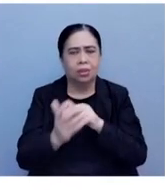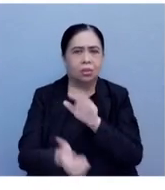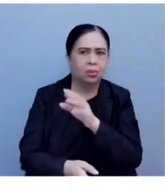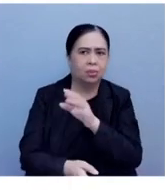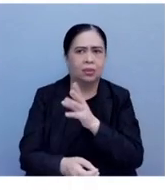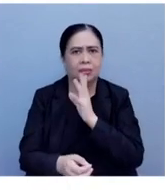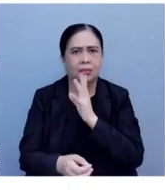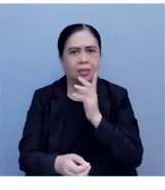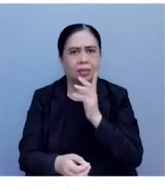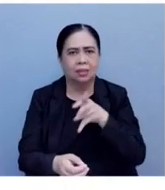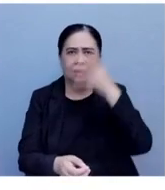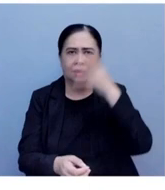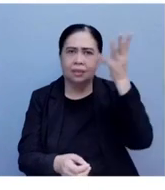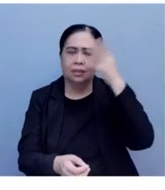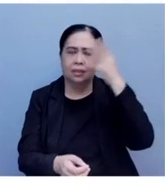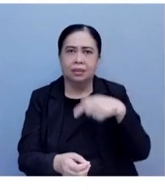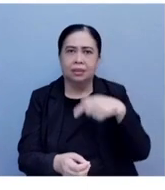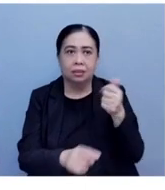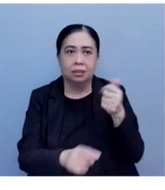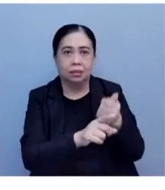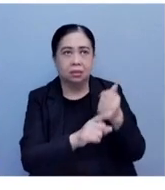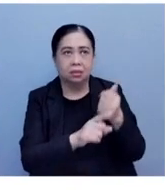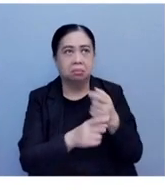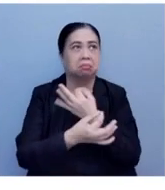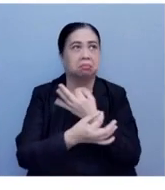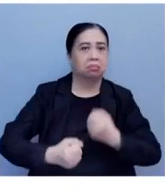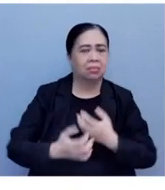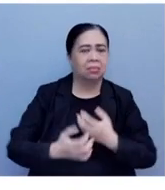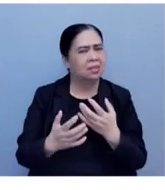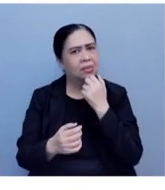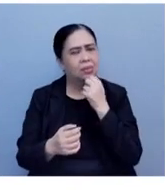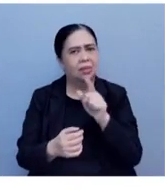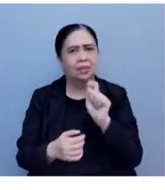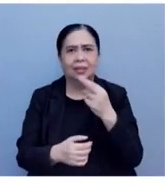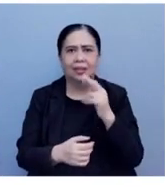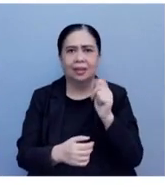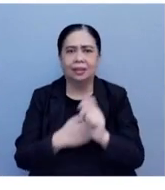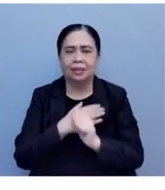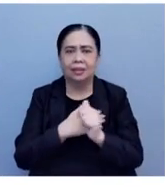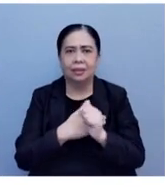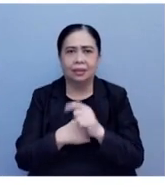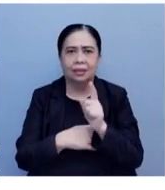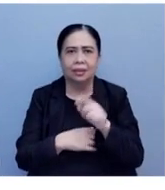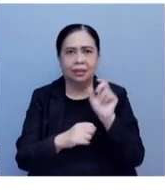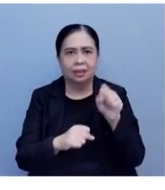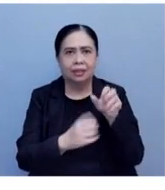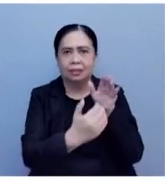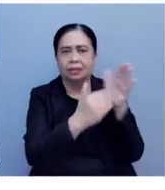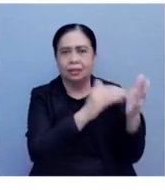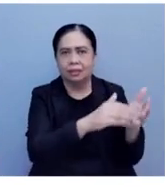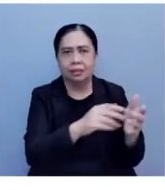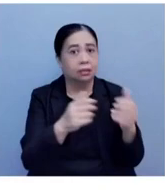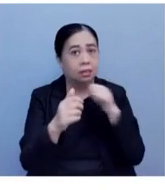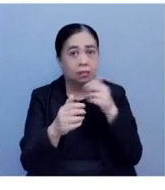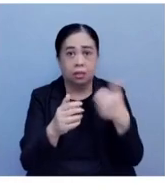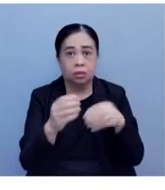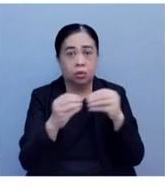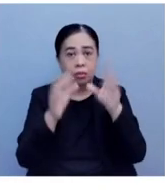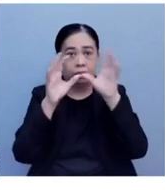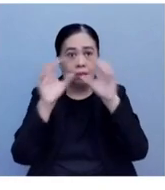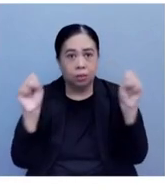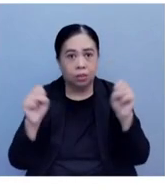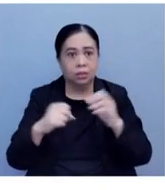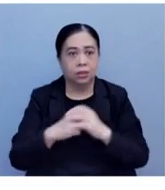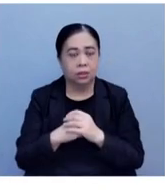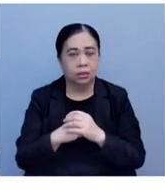according to him. It's flippant. In law, that's grave threats. He can be prosecuted now. He's not the president anymore. It's impunity.